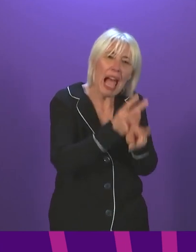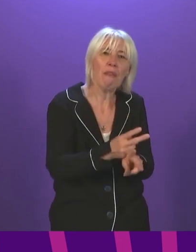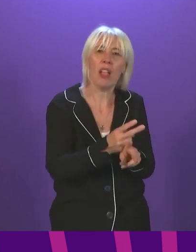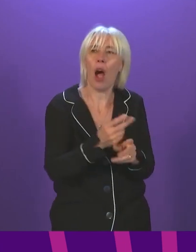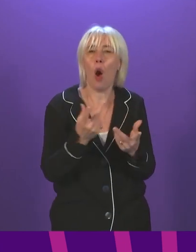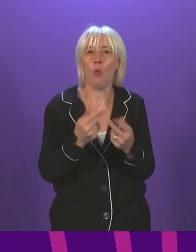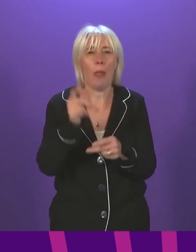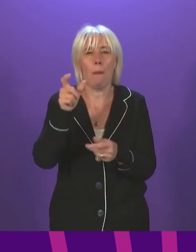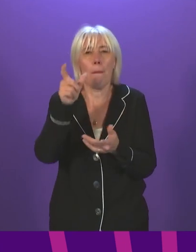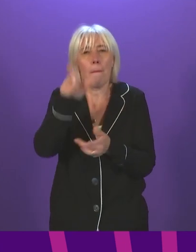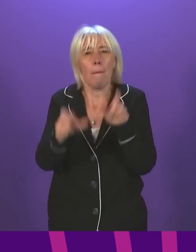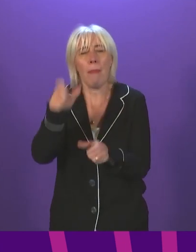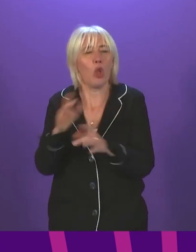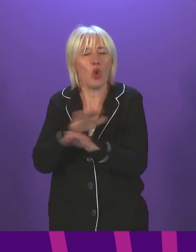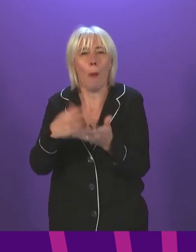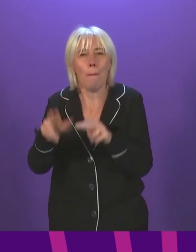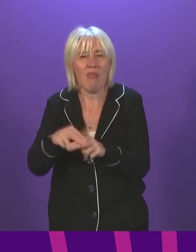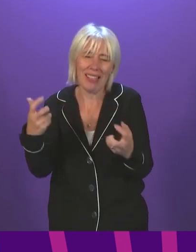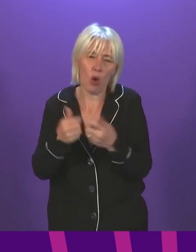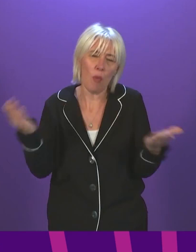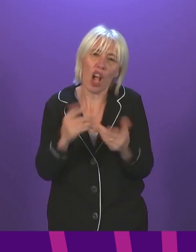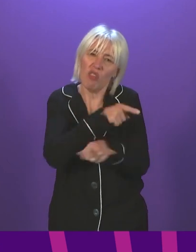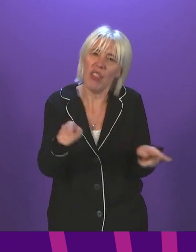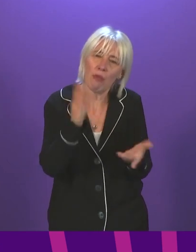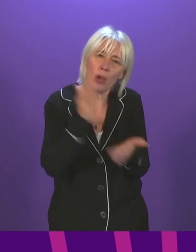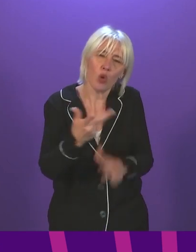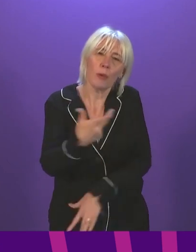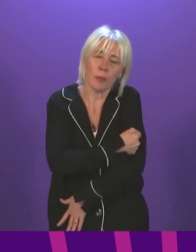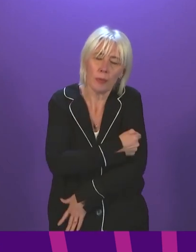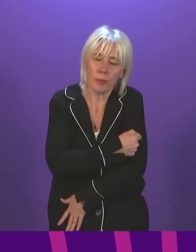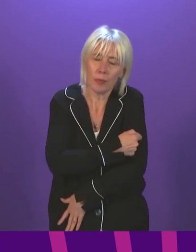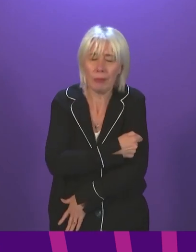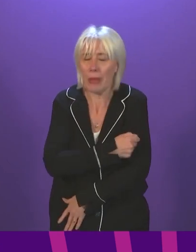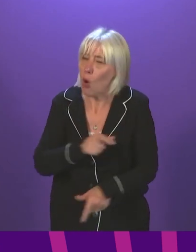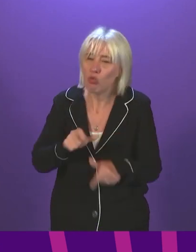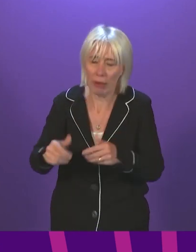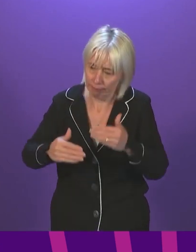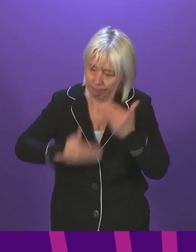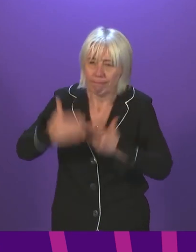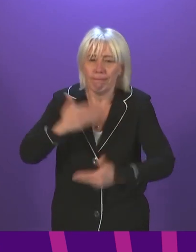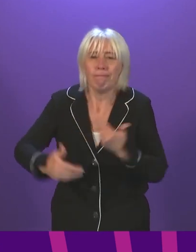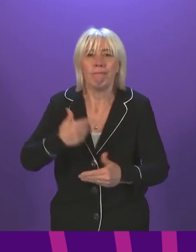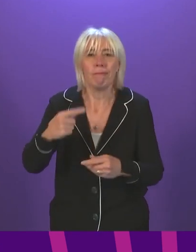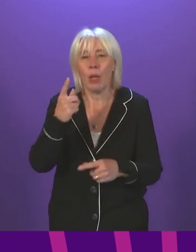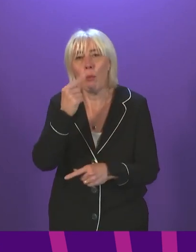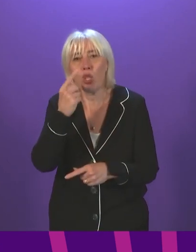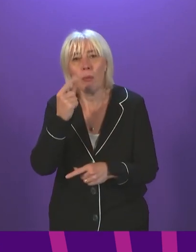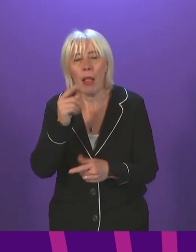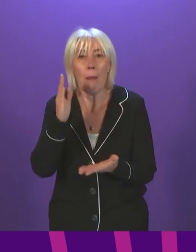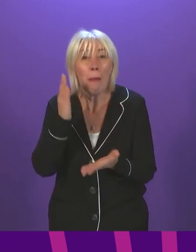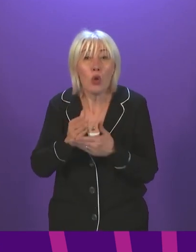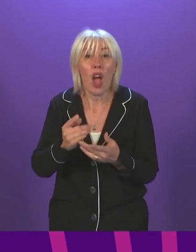vaccines? First Minister. As I said earlier on, we will move as quickly as possible, but we will also move in a way and at a pace that allows